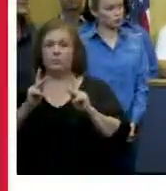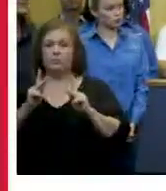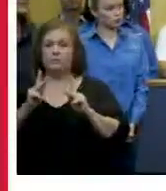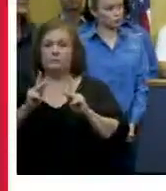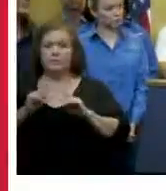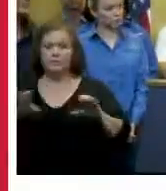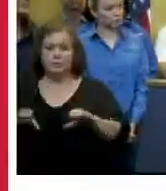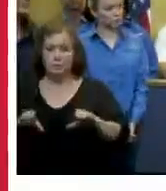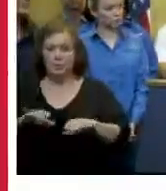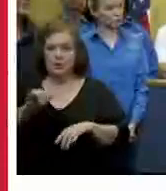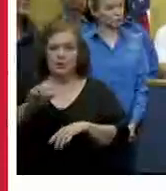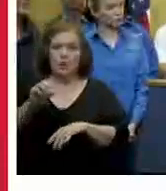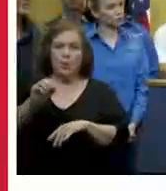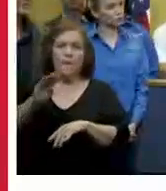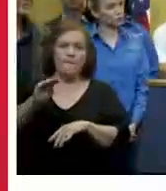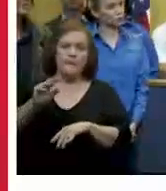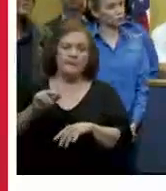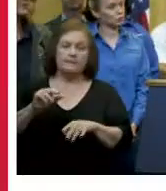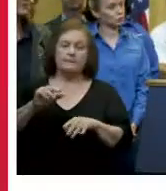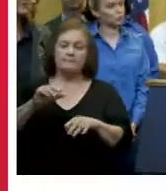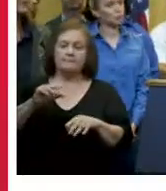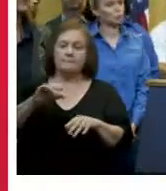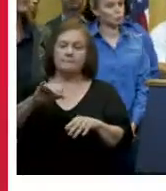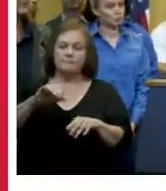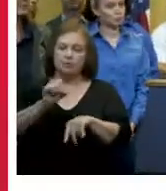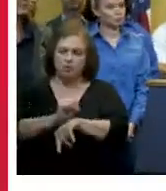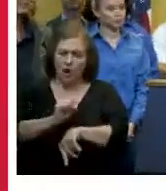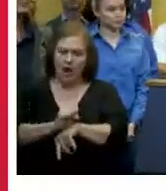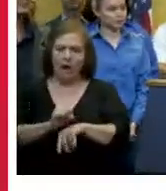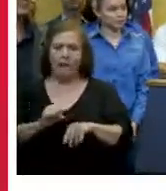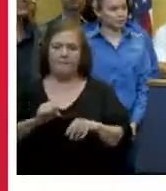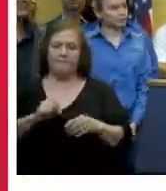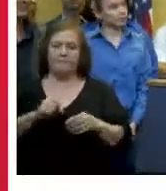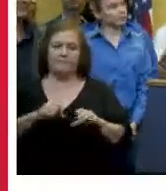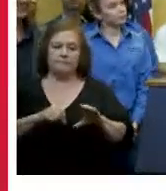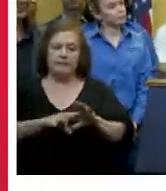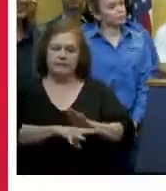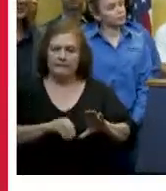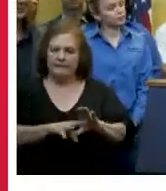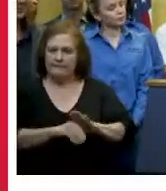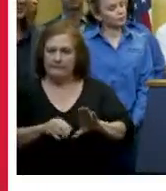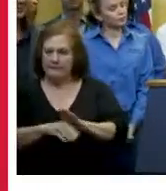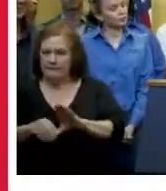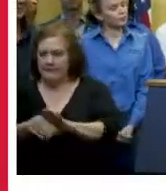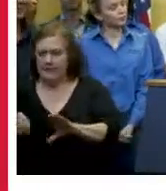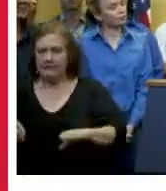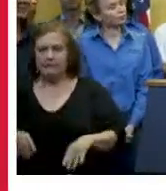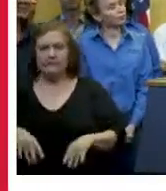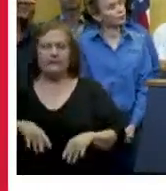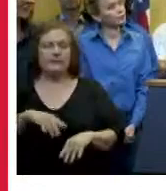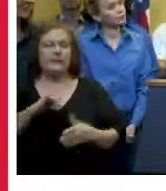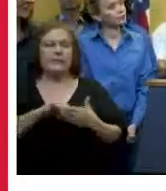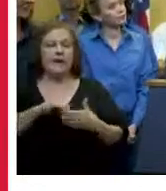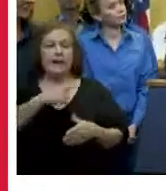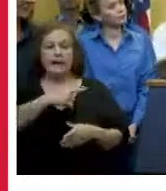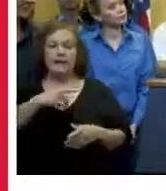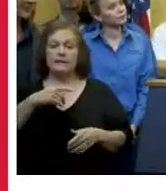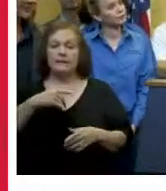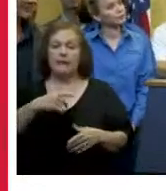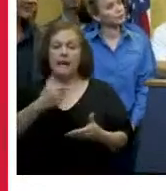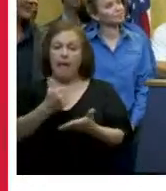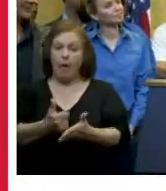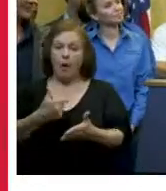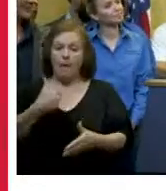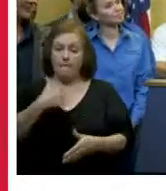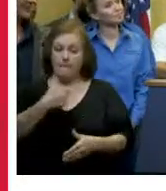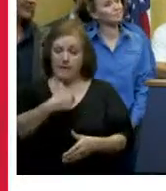yeoman's jobs and cleaning out catch basins i got pictures from a young man uh napoleon benoit took out five bags of garbage